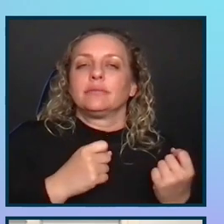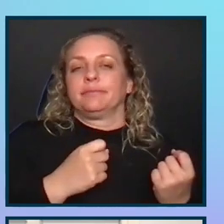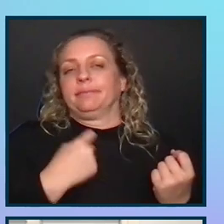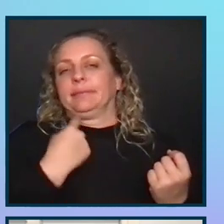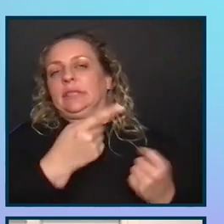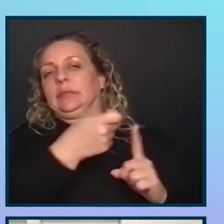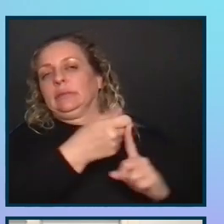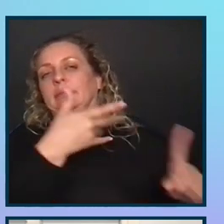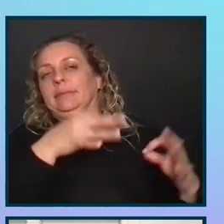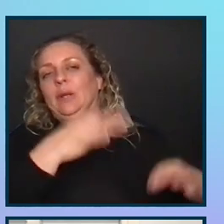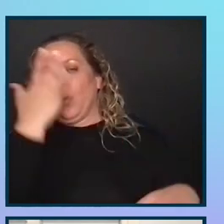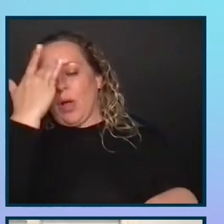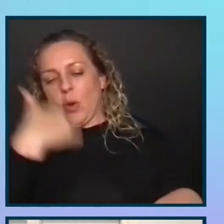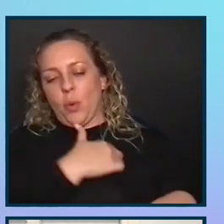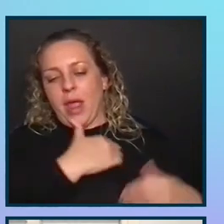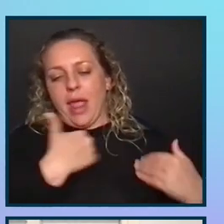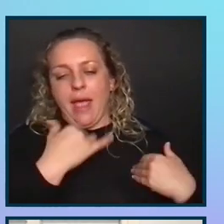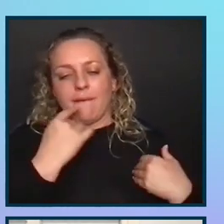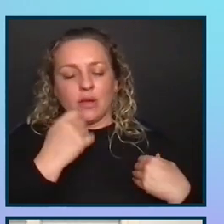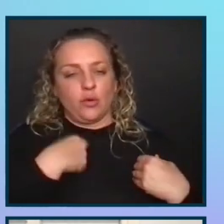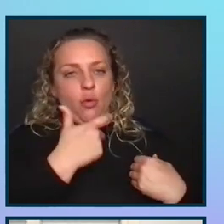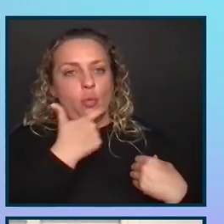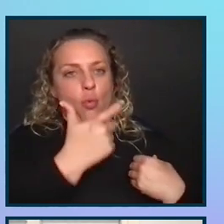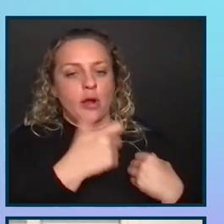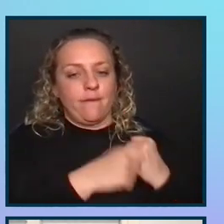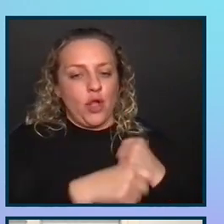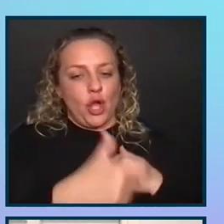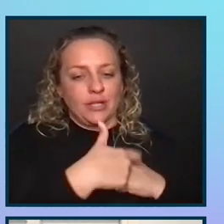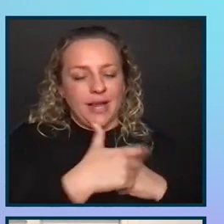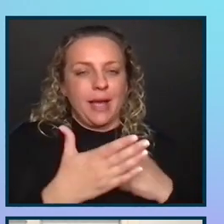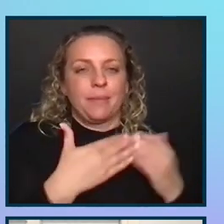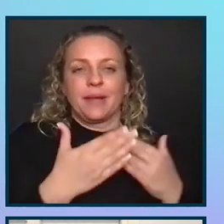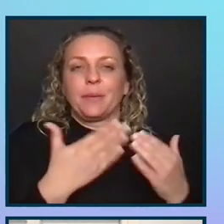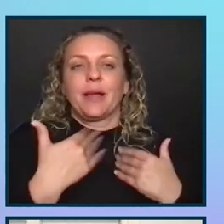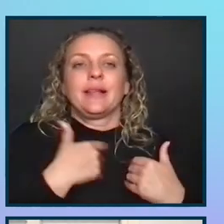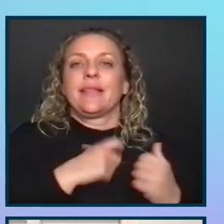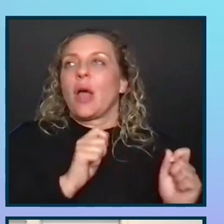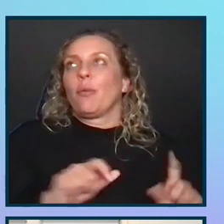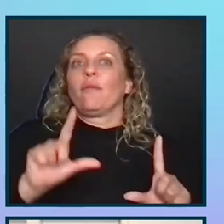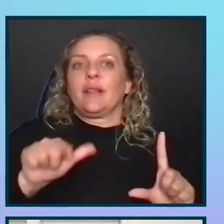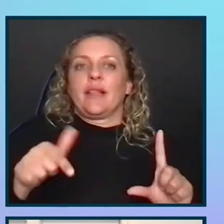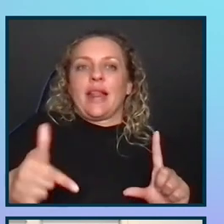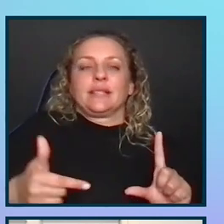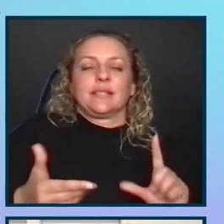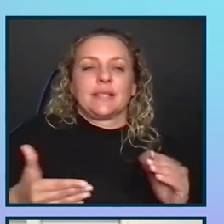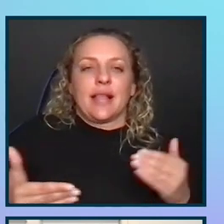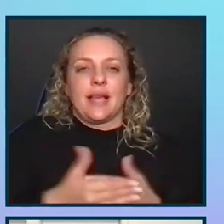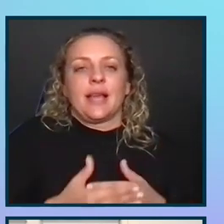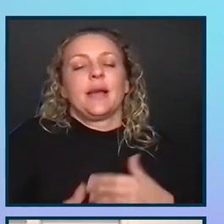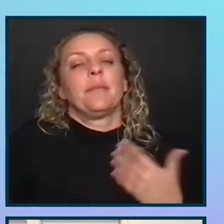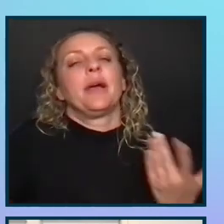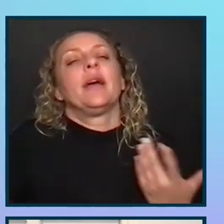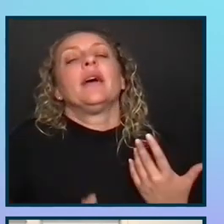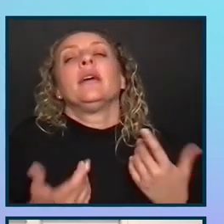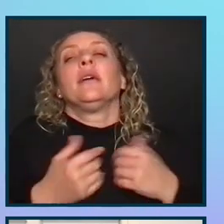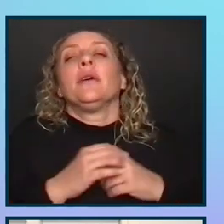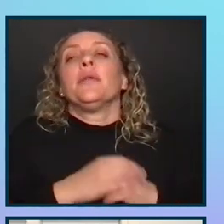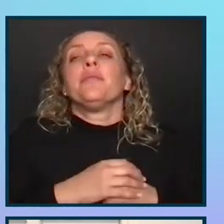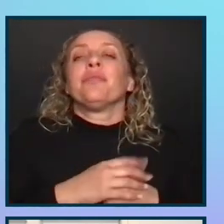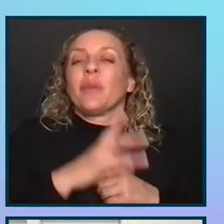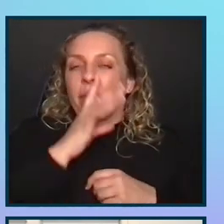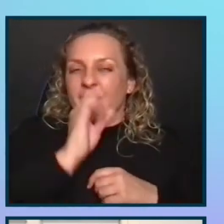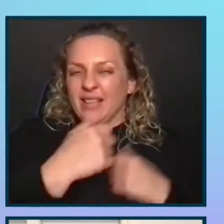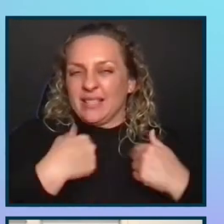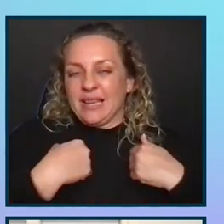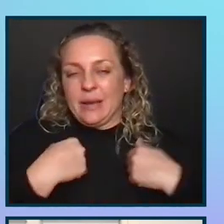it, though you don't have to watch it for too long as well. So just, and then I'll move to the next slide. But the thing that's fascinating to me